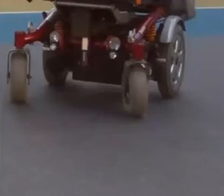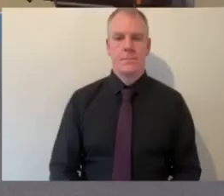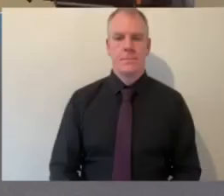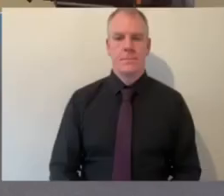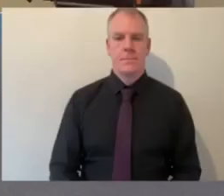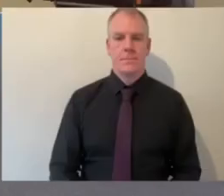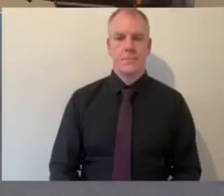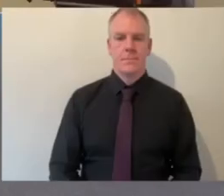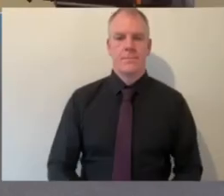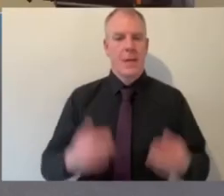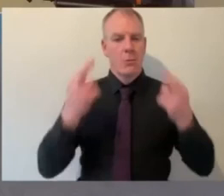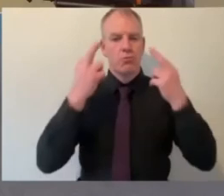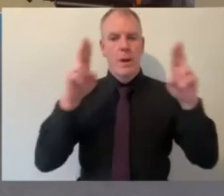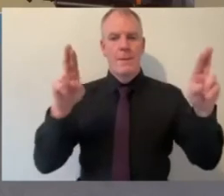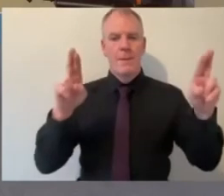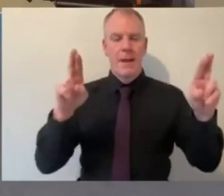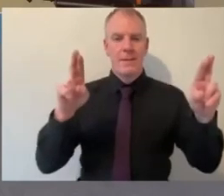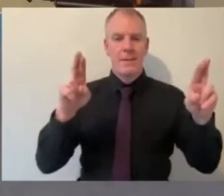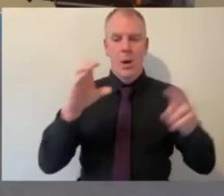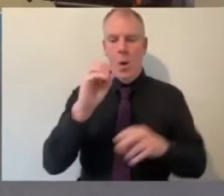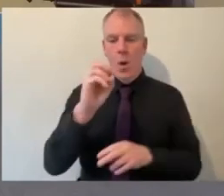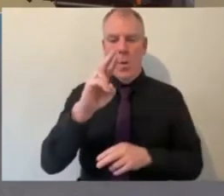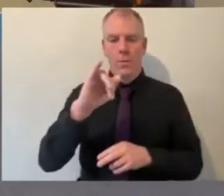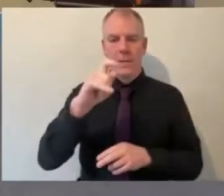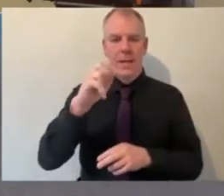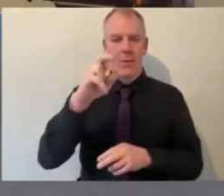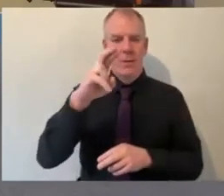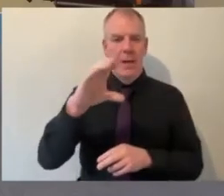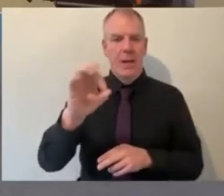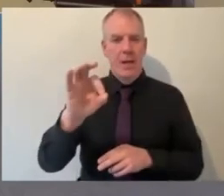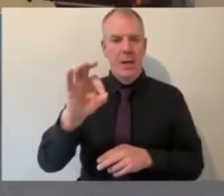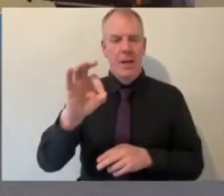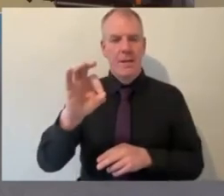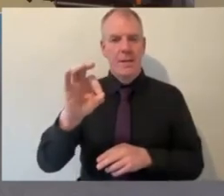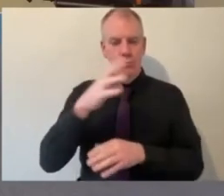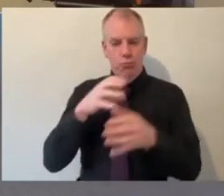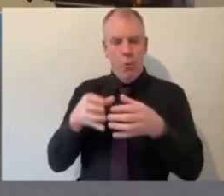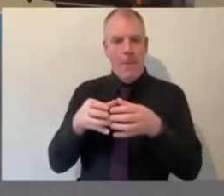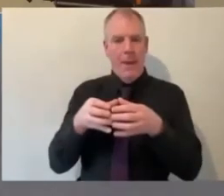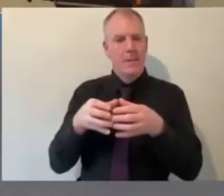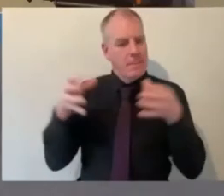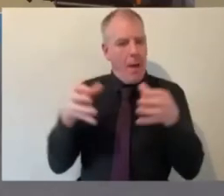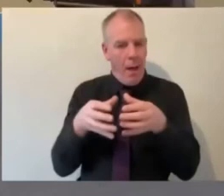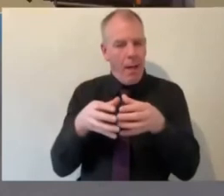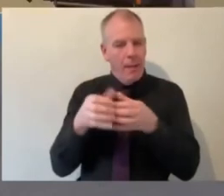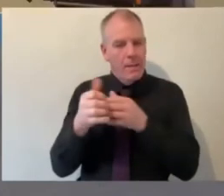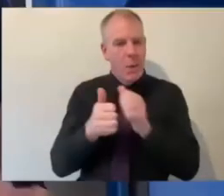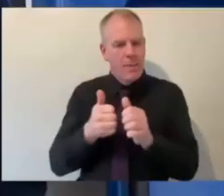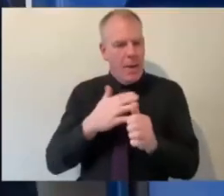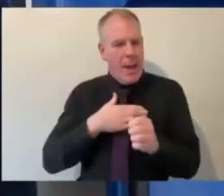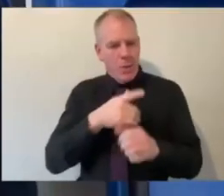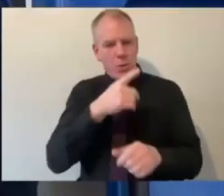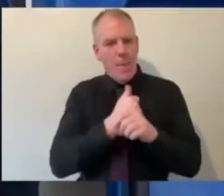and and we are looking to build capacity and resources but i'd like to go back to a point that maura married earlier about